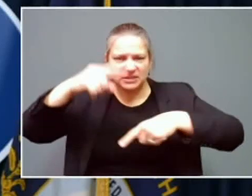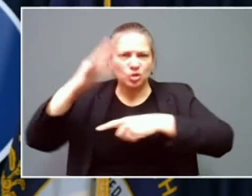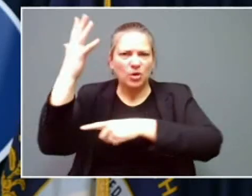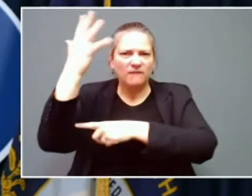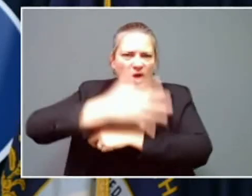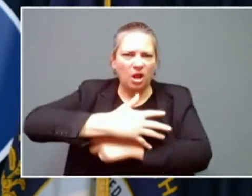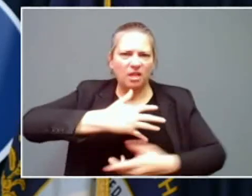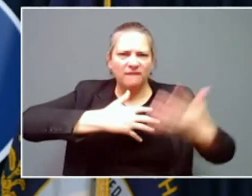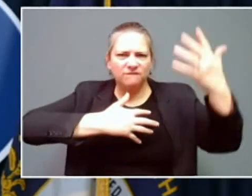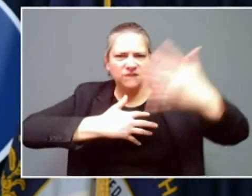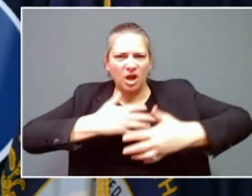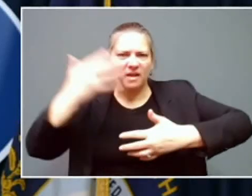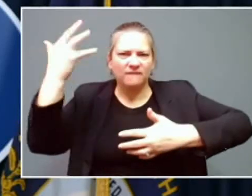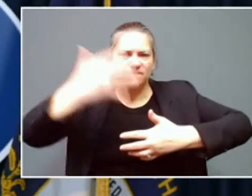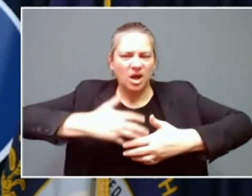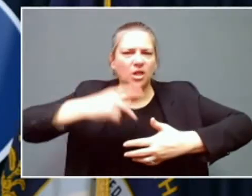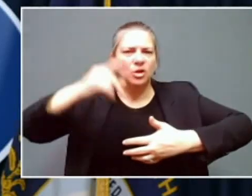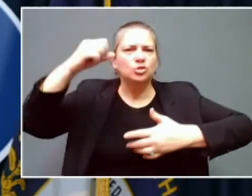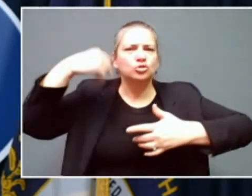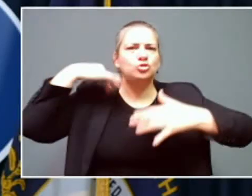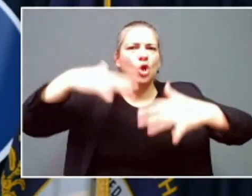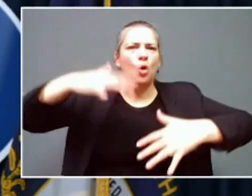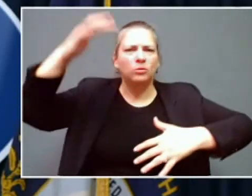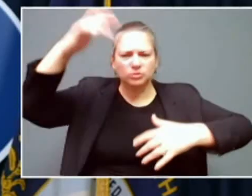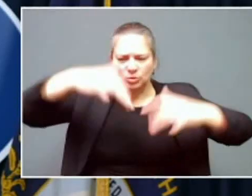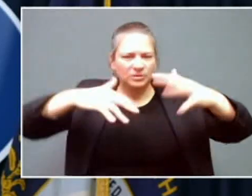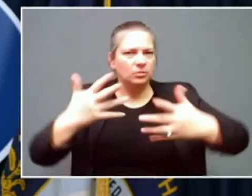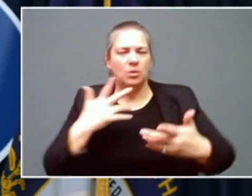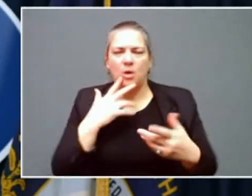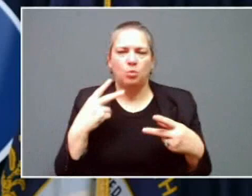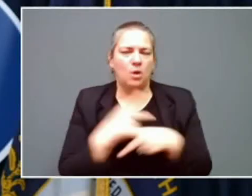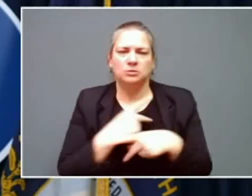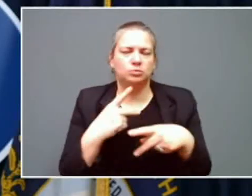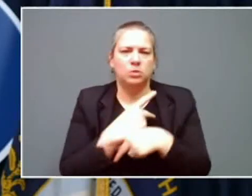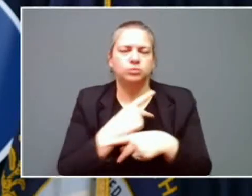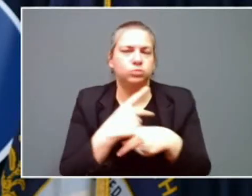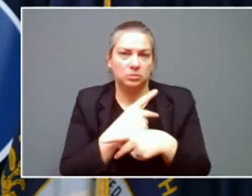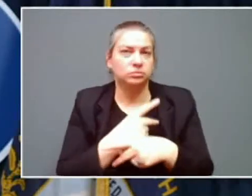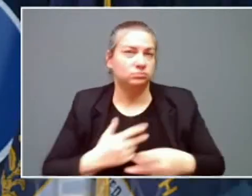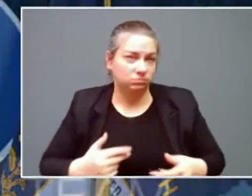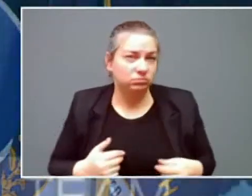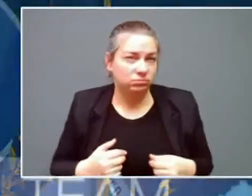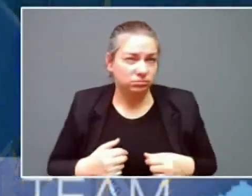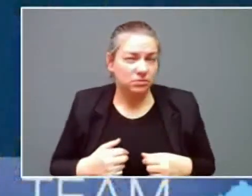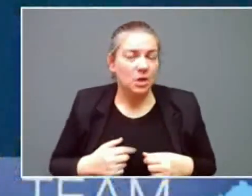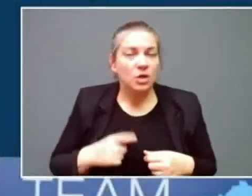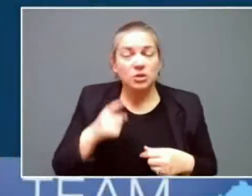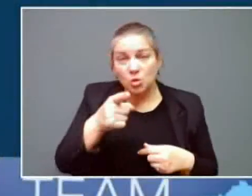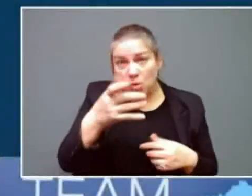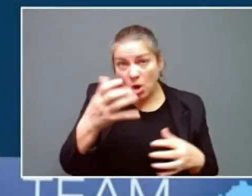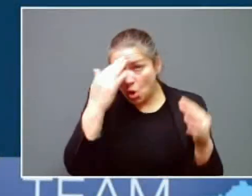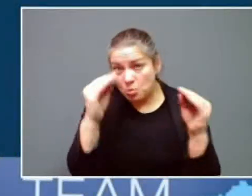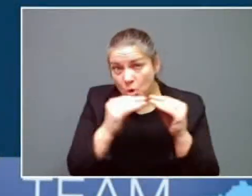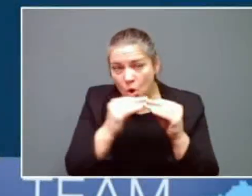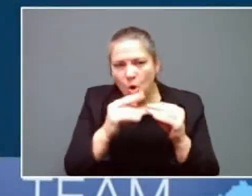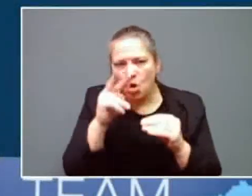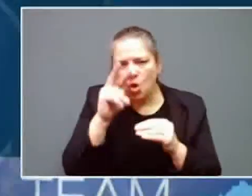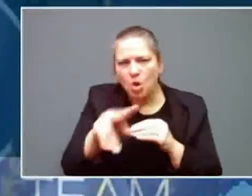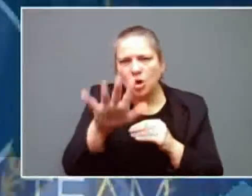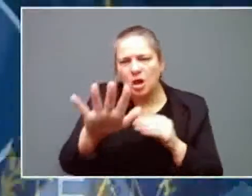To stay up to date, visit snowky.ky.gov